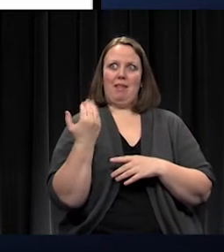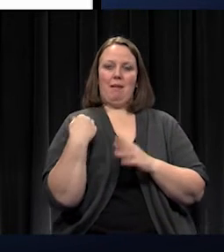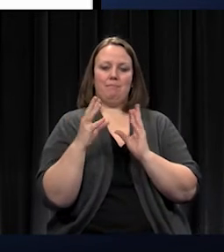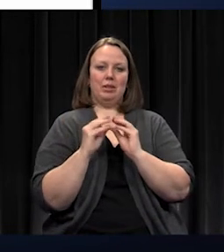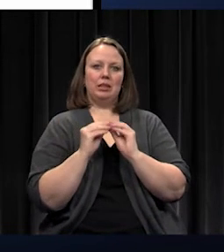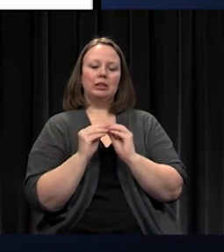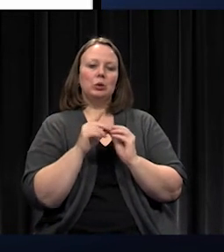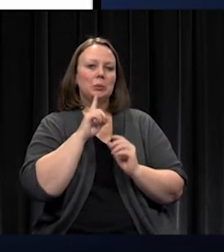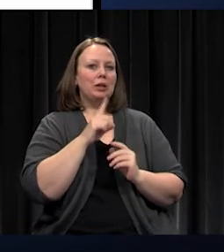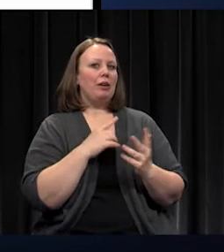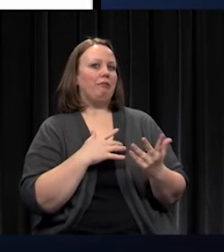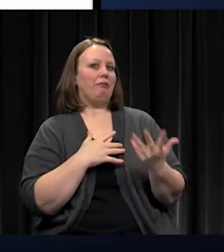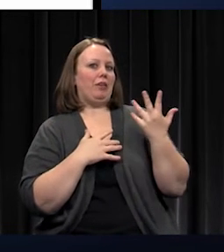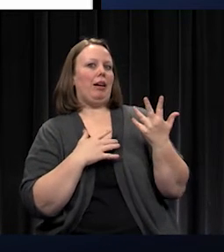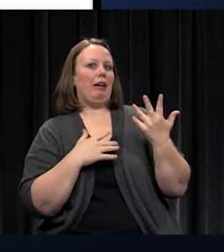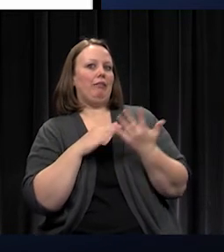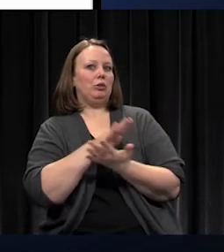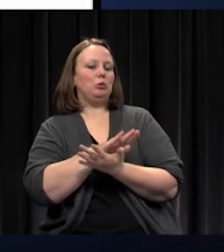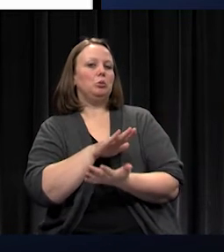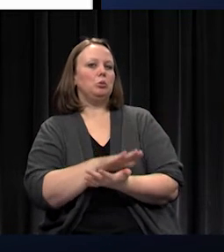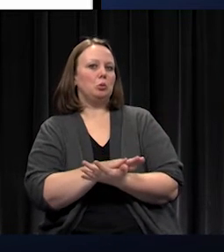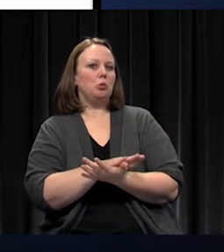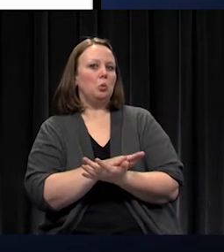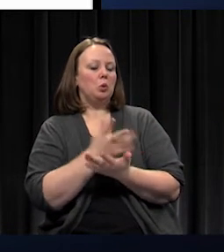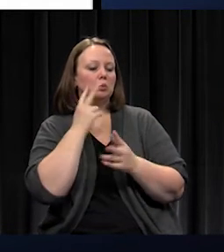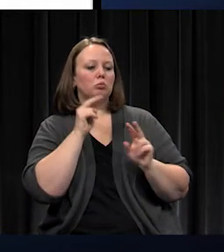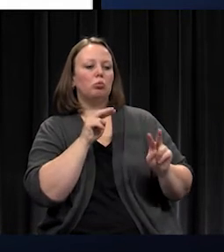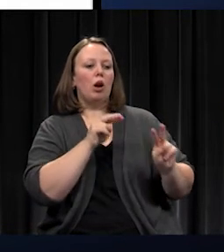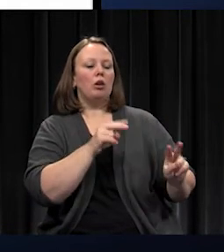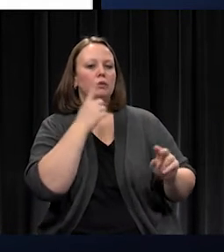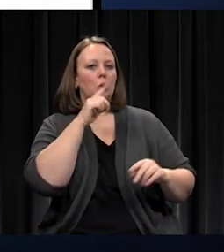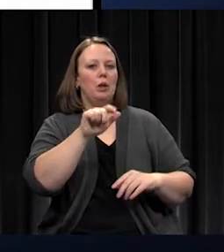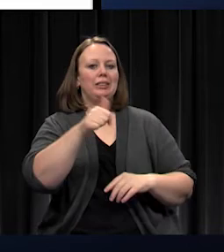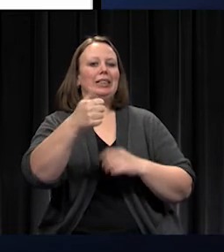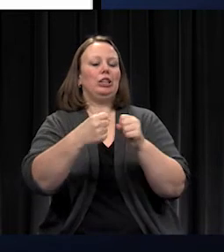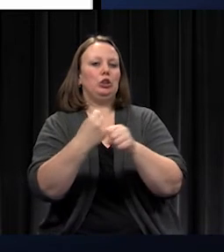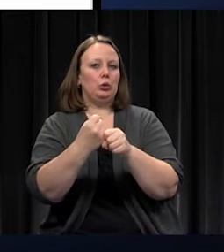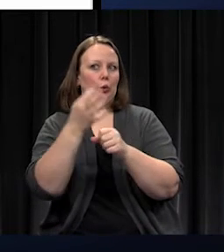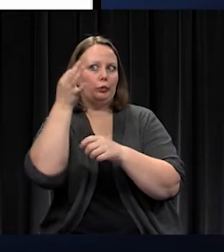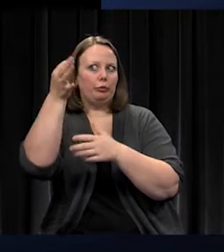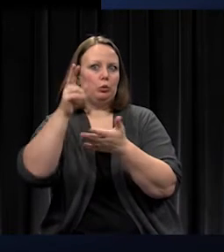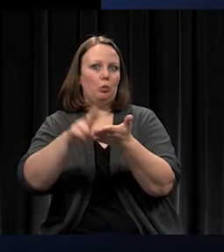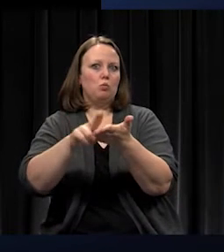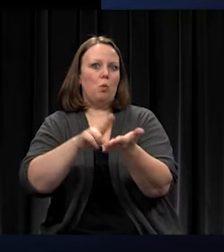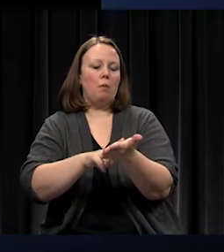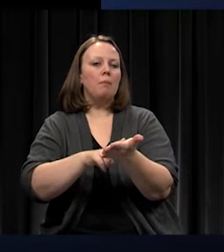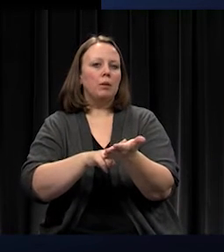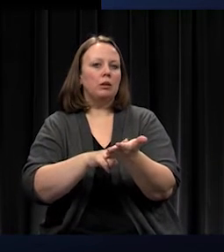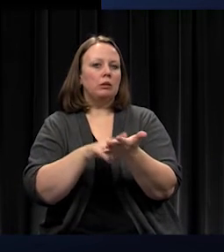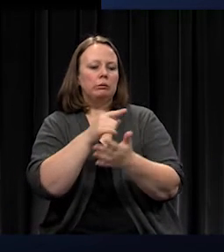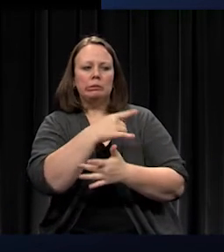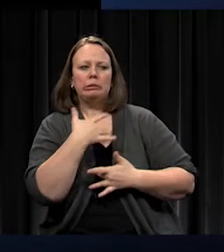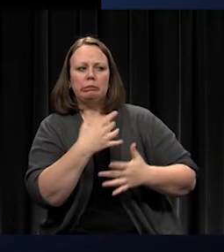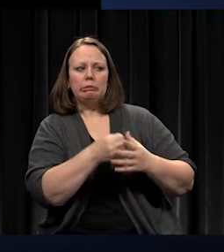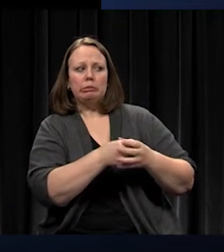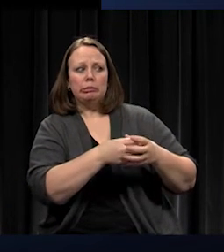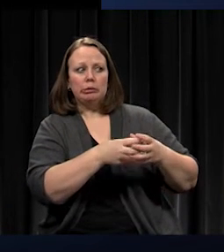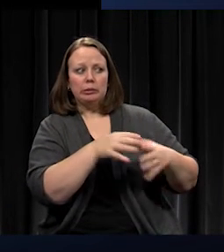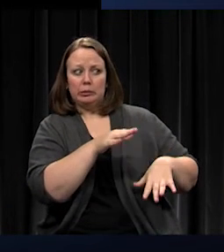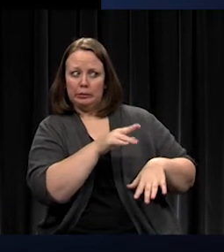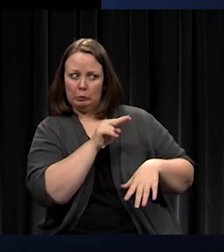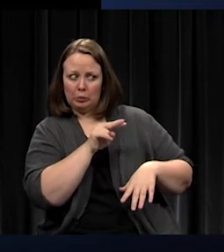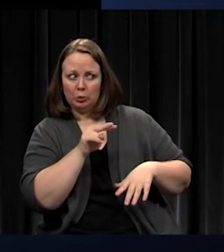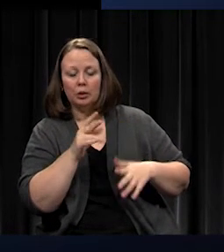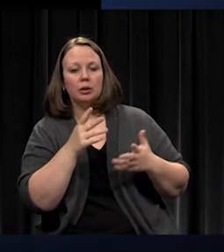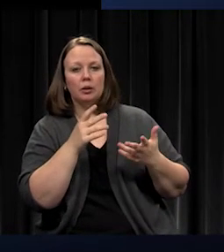watch in our 10-year enrollment projection, and we discussed with the group what those enrollment trends look like for those schools. We looked at